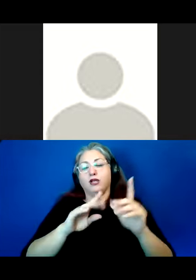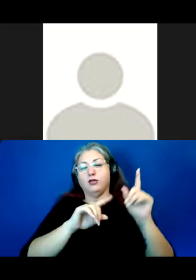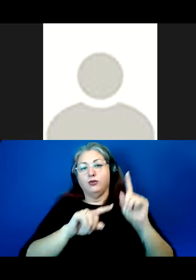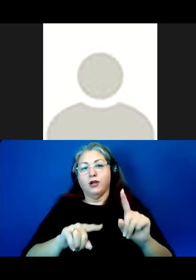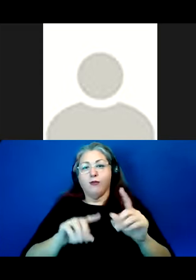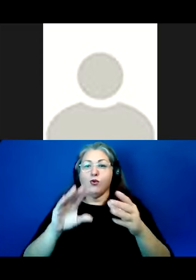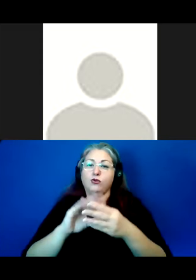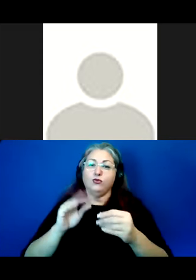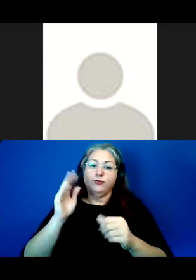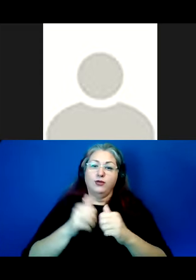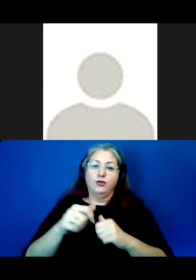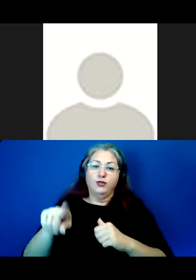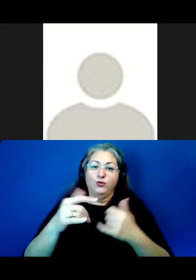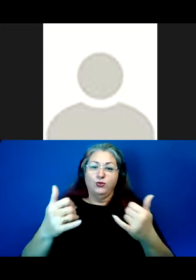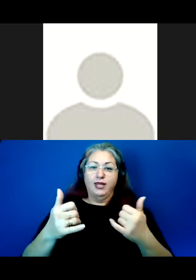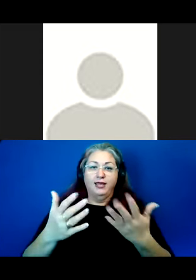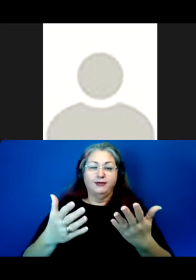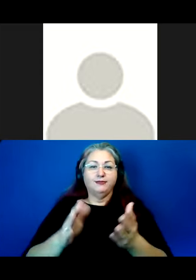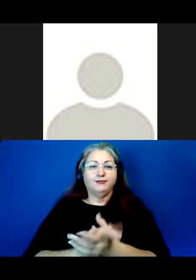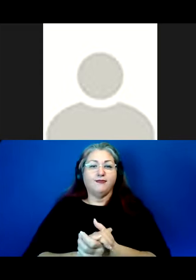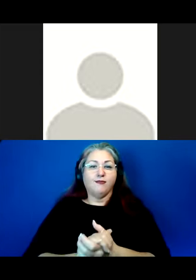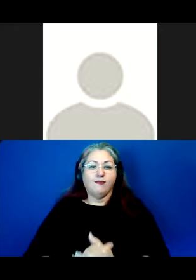to speak to you today. Mishinewe.